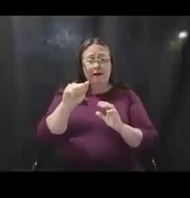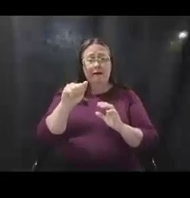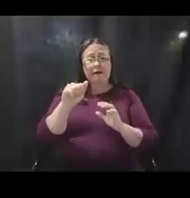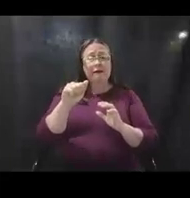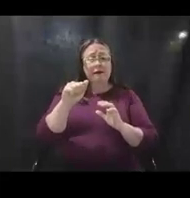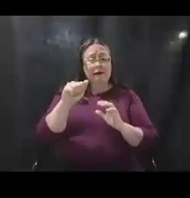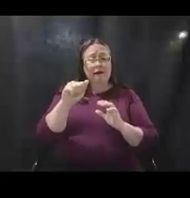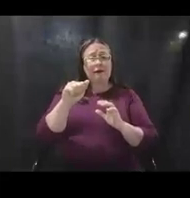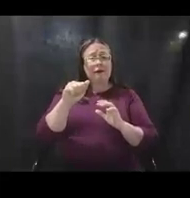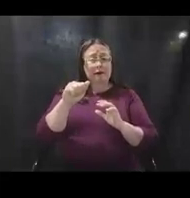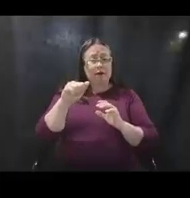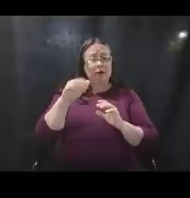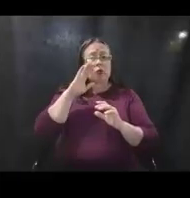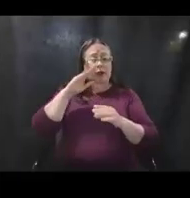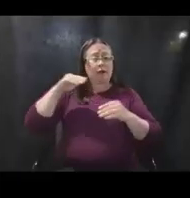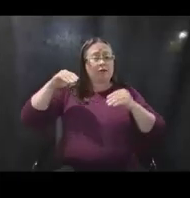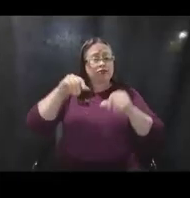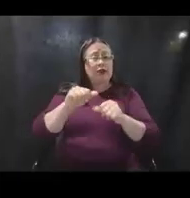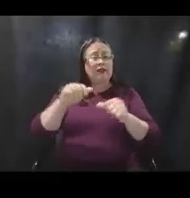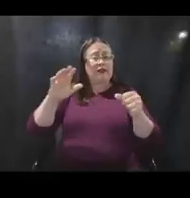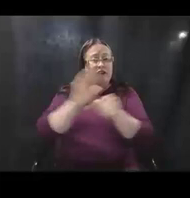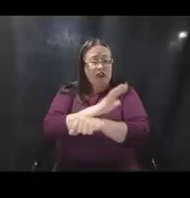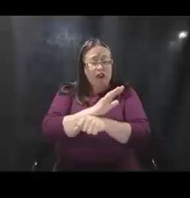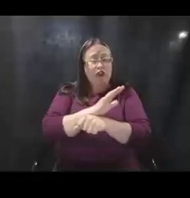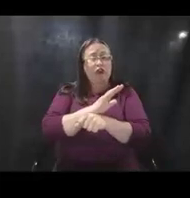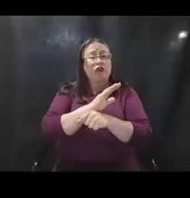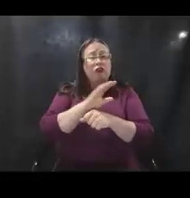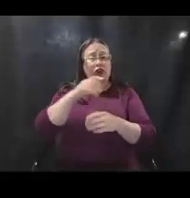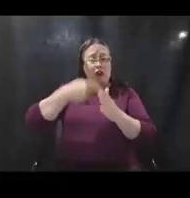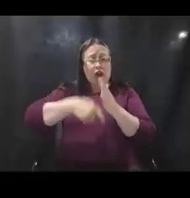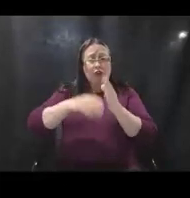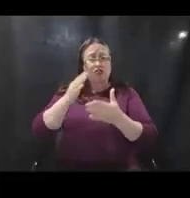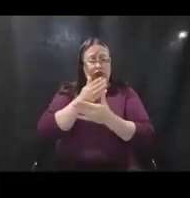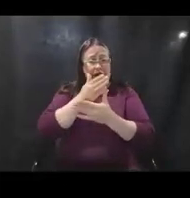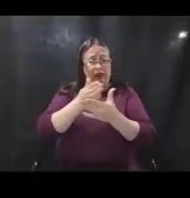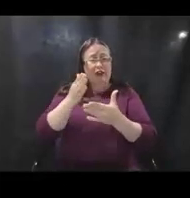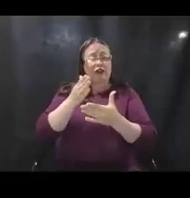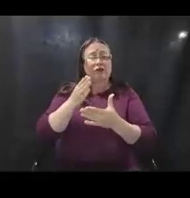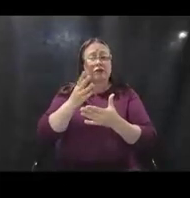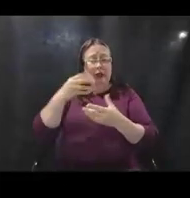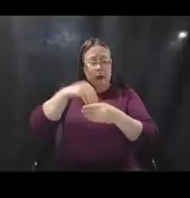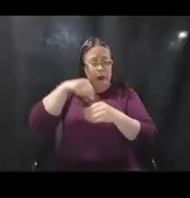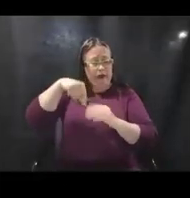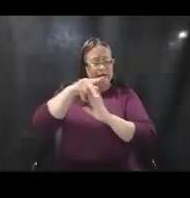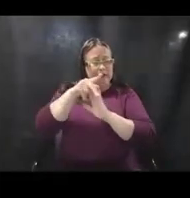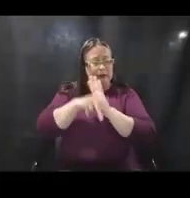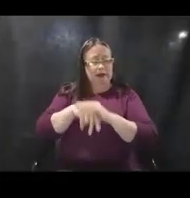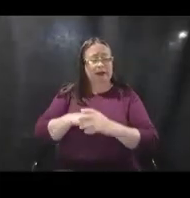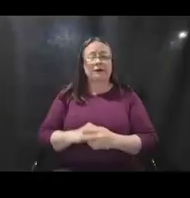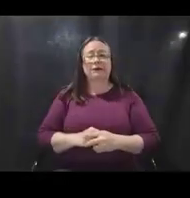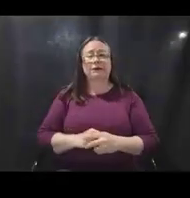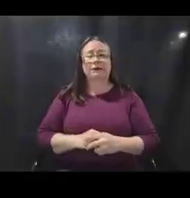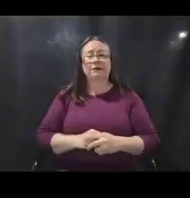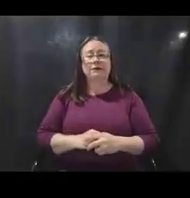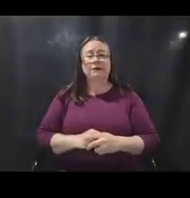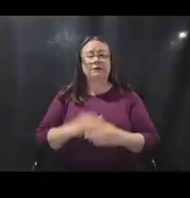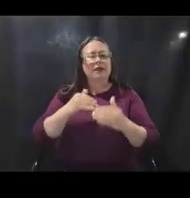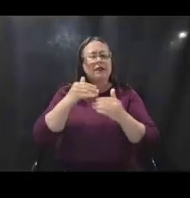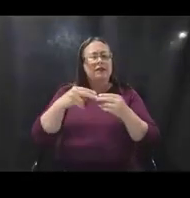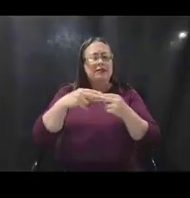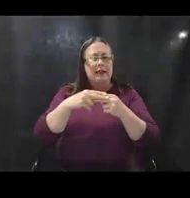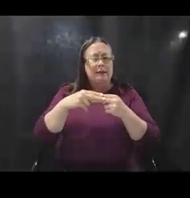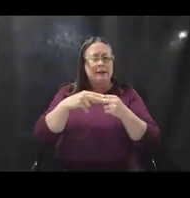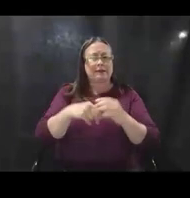cost share. So that 100% of the federal cost share for measures included in this policy. Next slide, please.